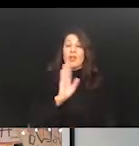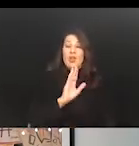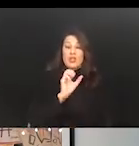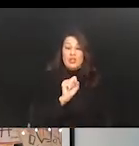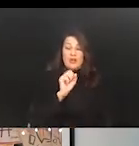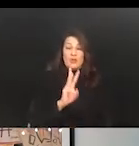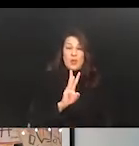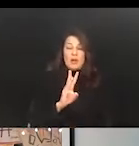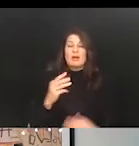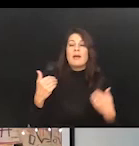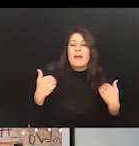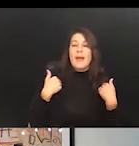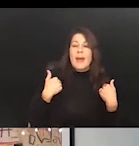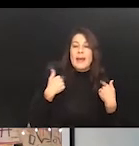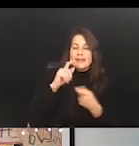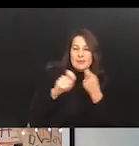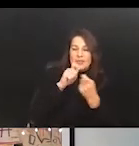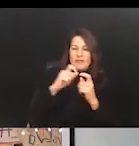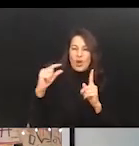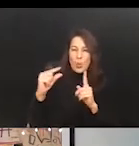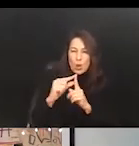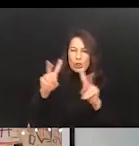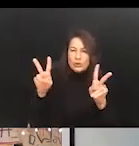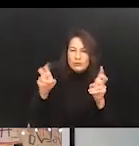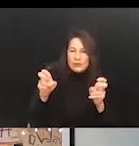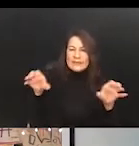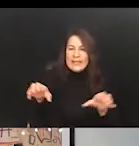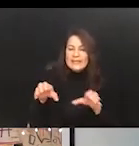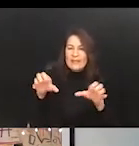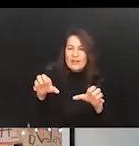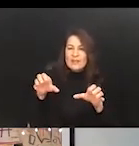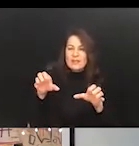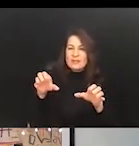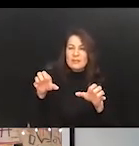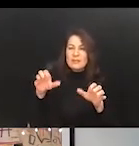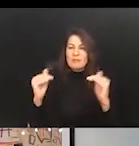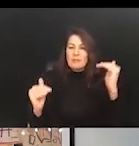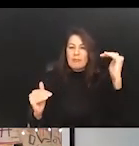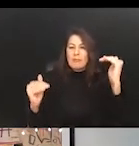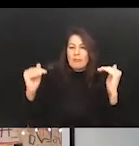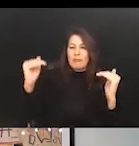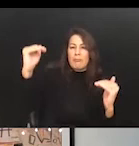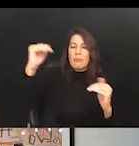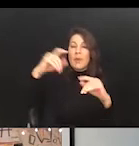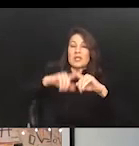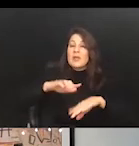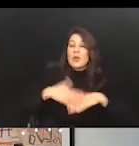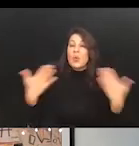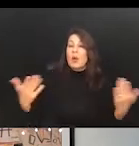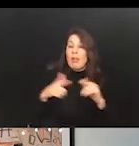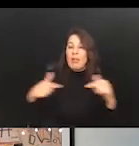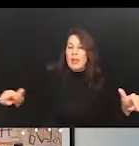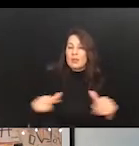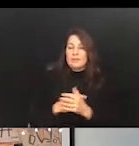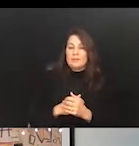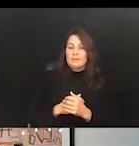certain words, phrases and activities higher or lower based on language. So what it turned out is that